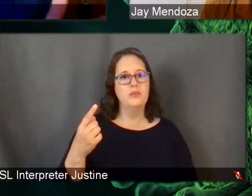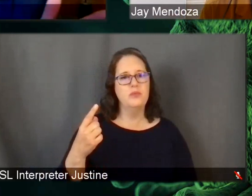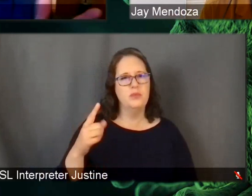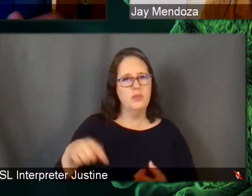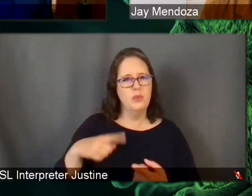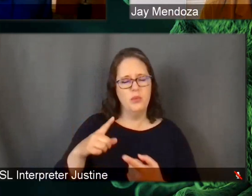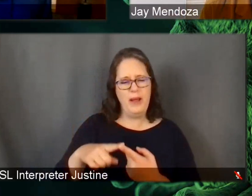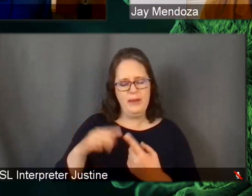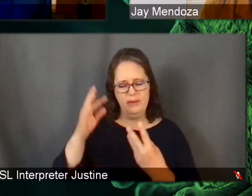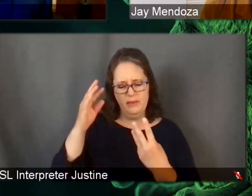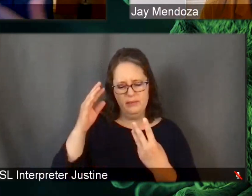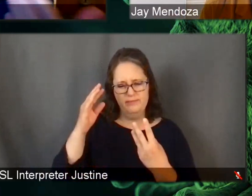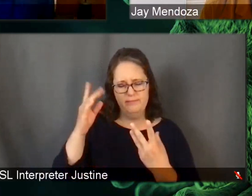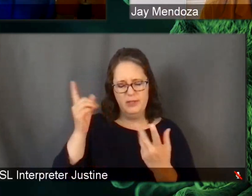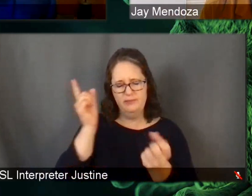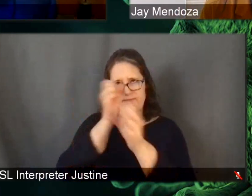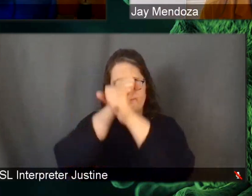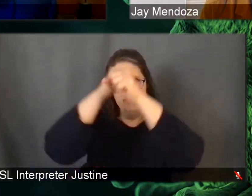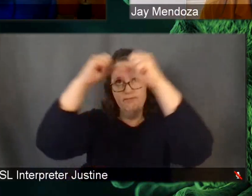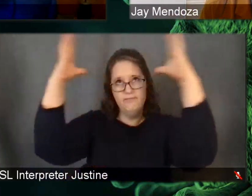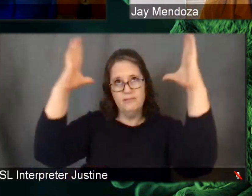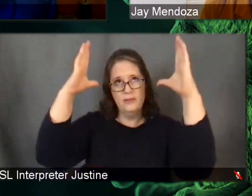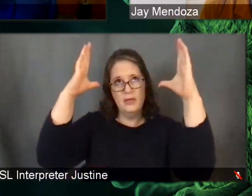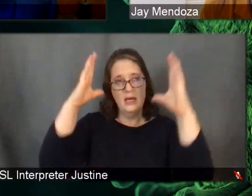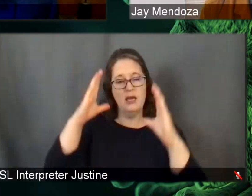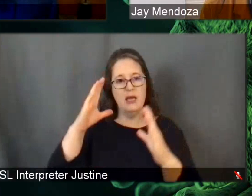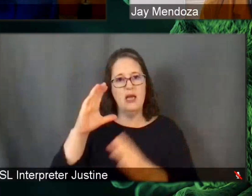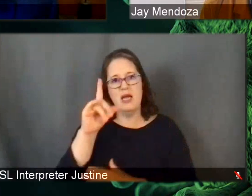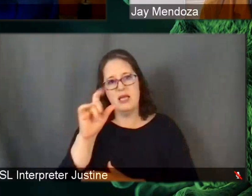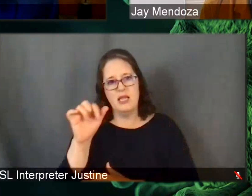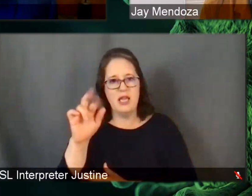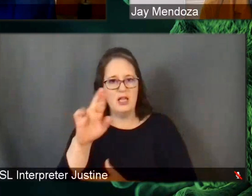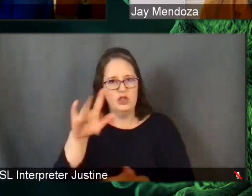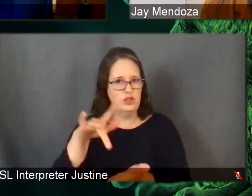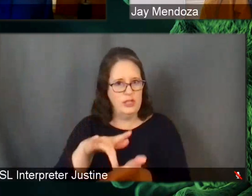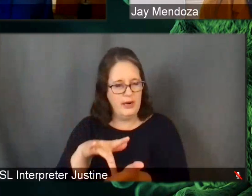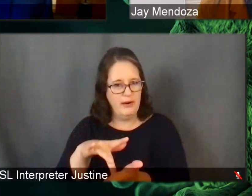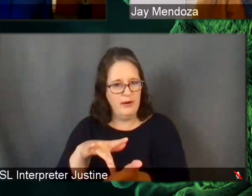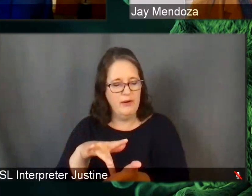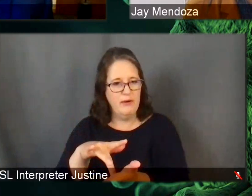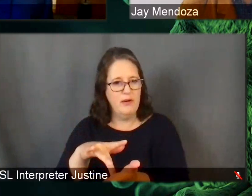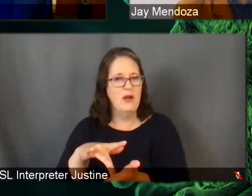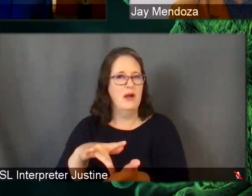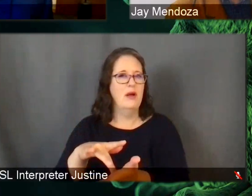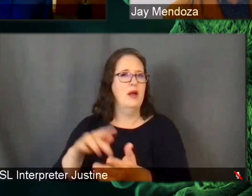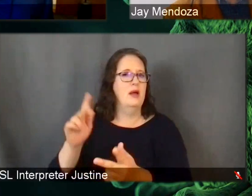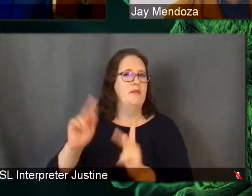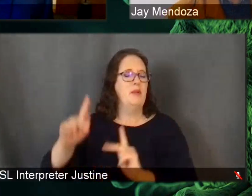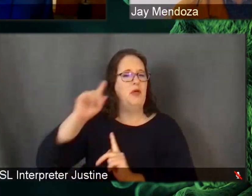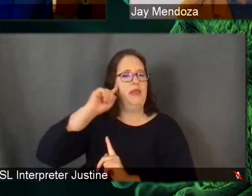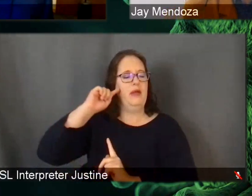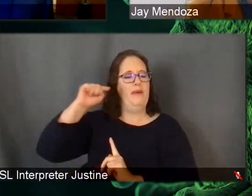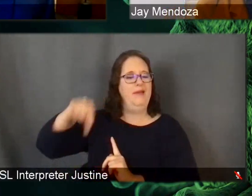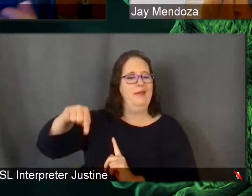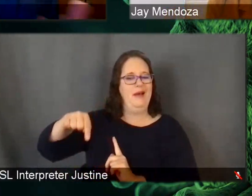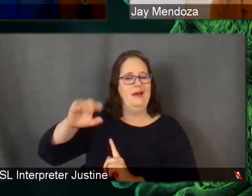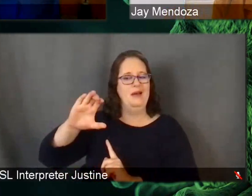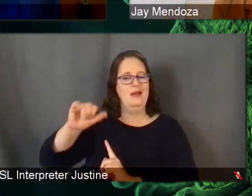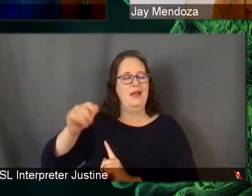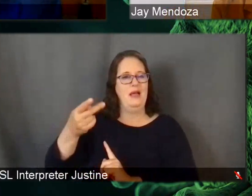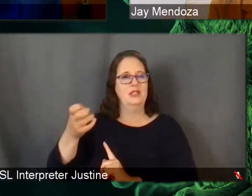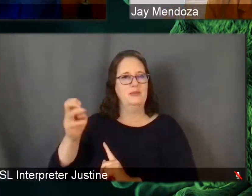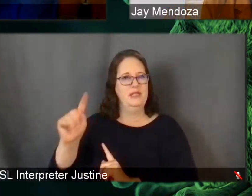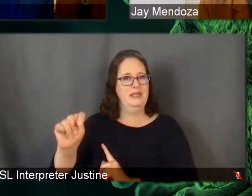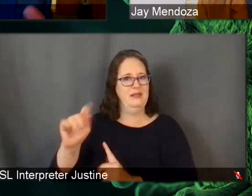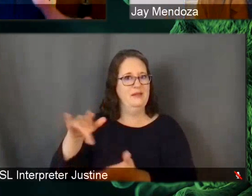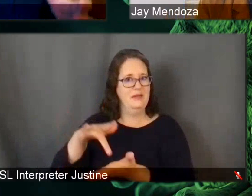a cancer center, they think about what the catchment area of the cancer center is. And we get patients from all over the world, but we have to make a declaration